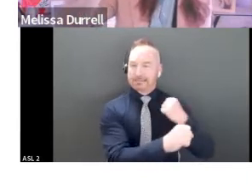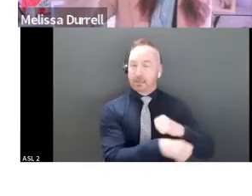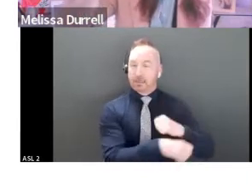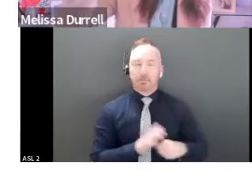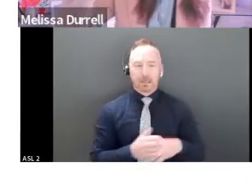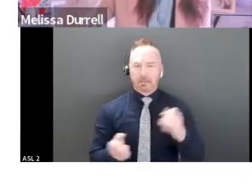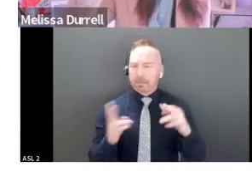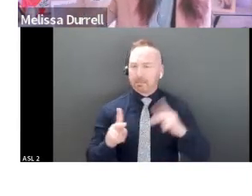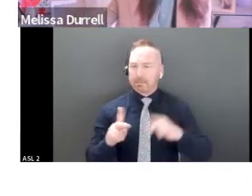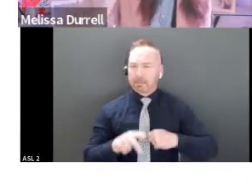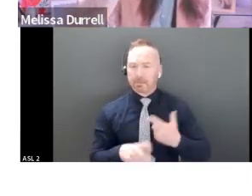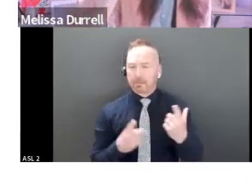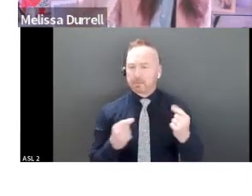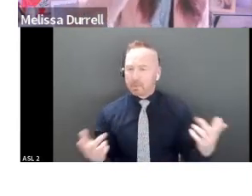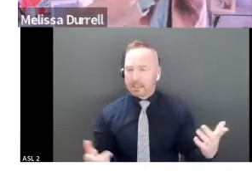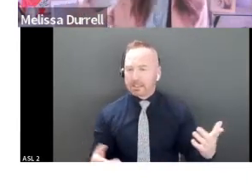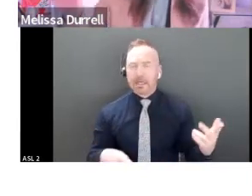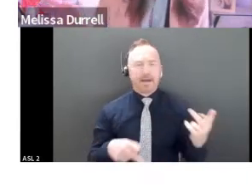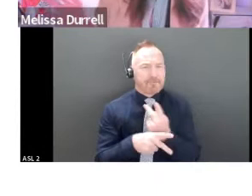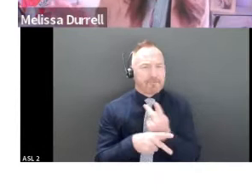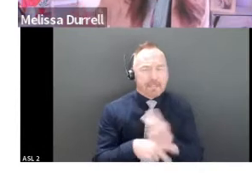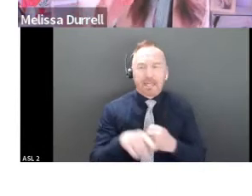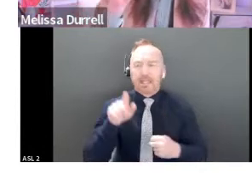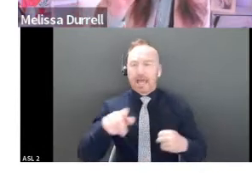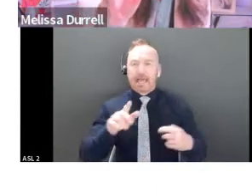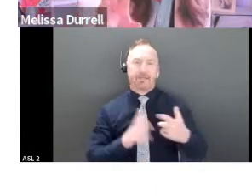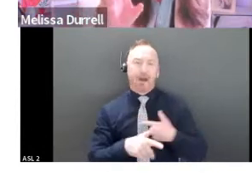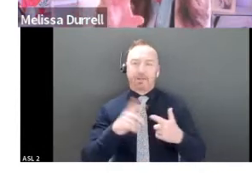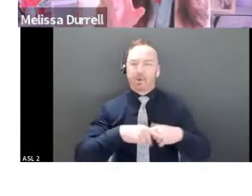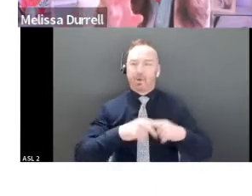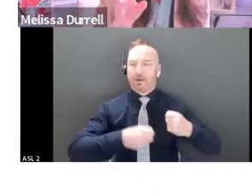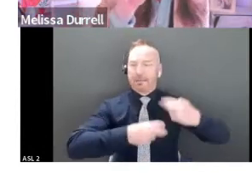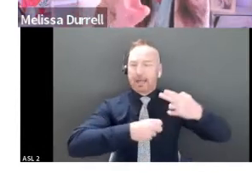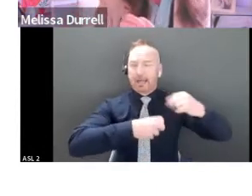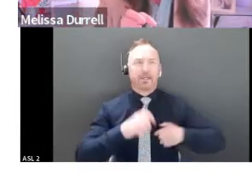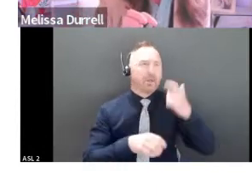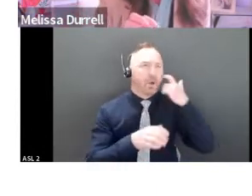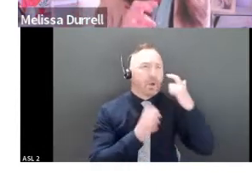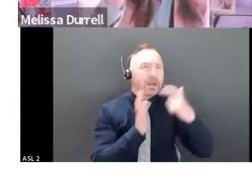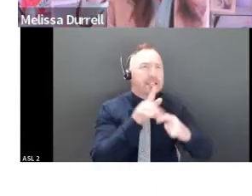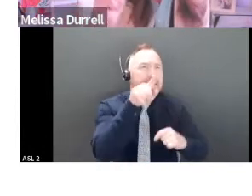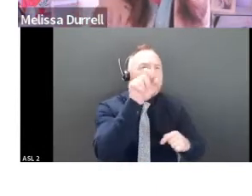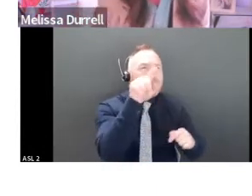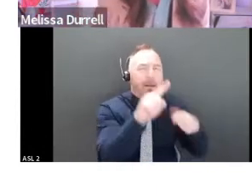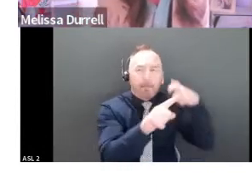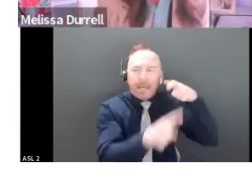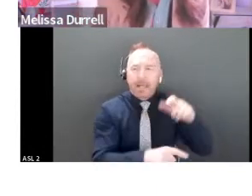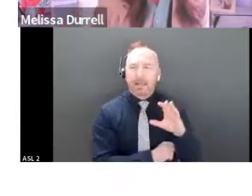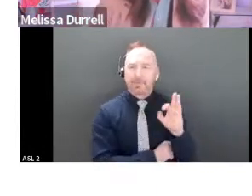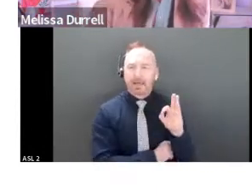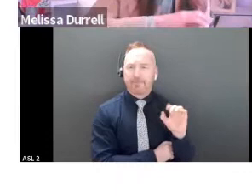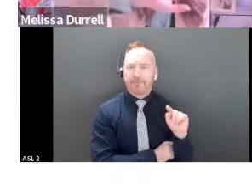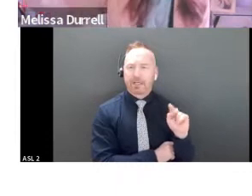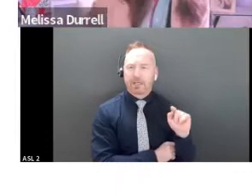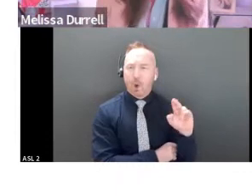you know, hitting all the little foot foot notes across your deck. You're, you know, someone's going to challenge you on it. Make sure you've got that